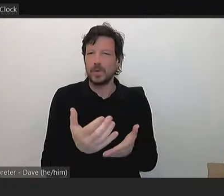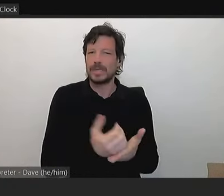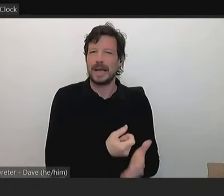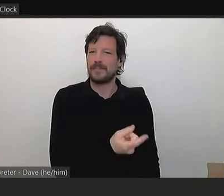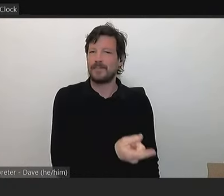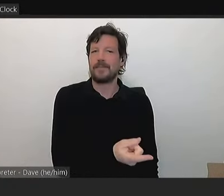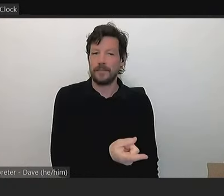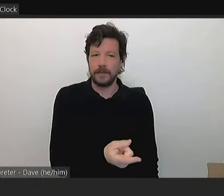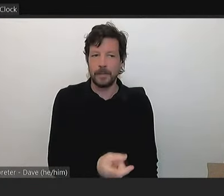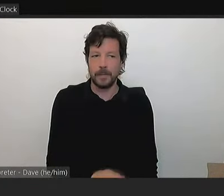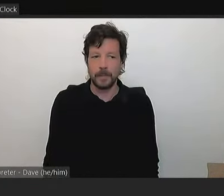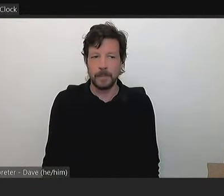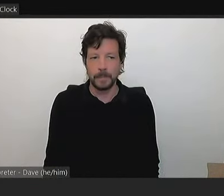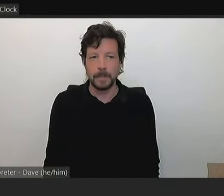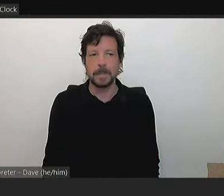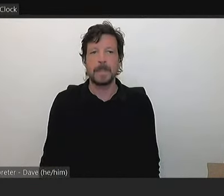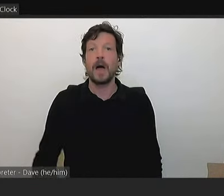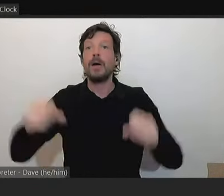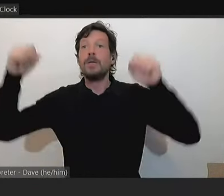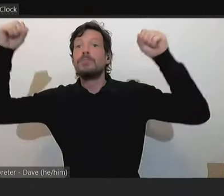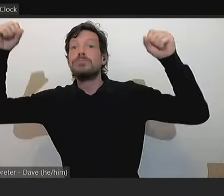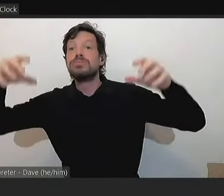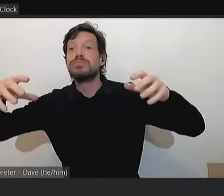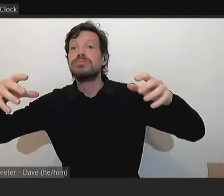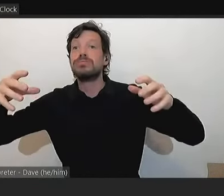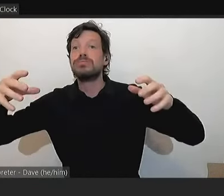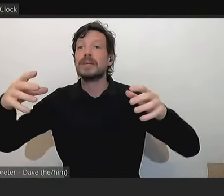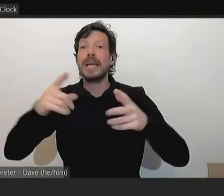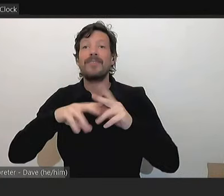it reduces the overall participation of the club.